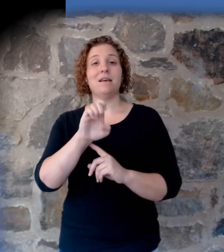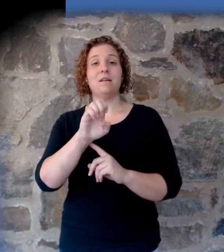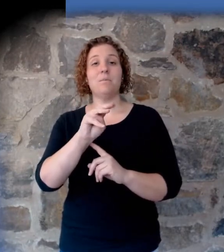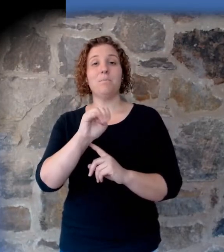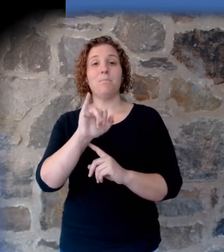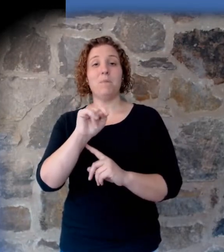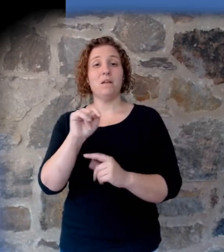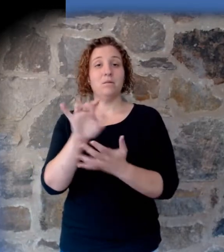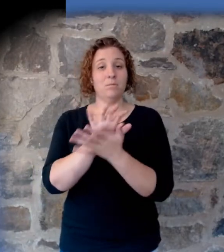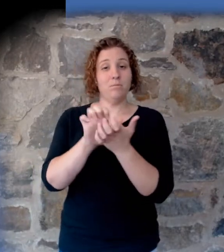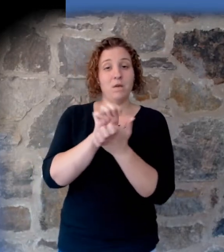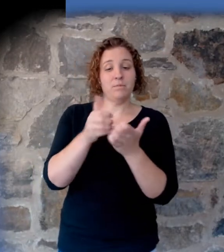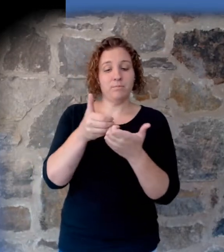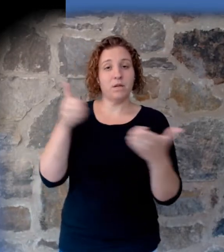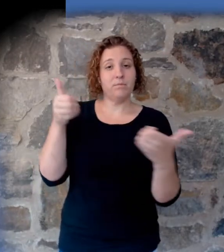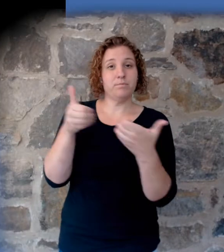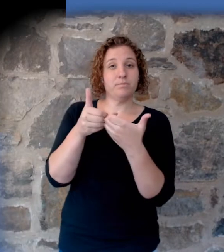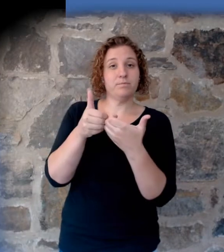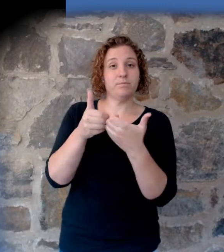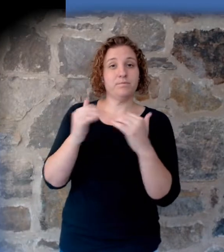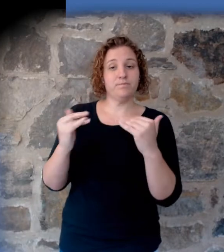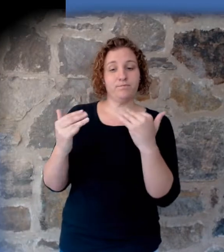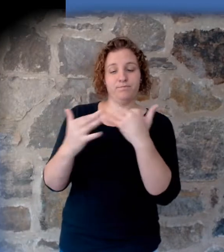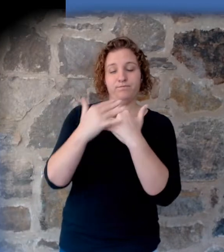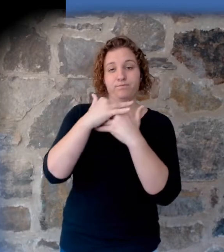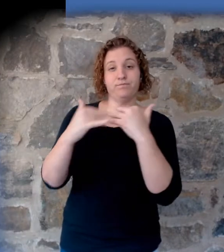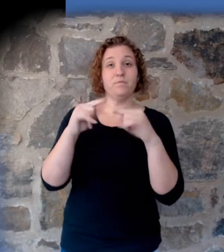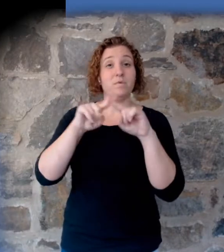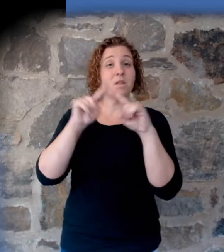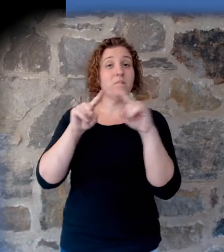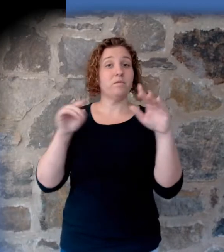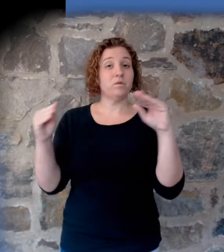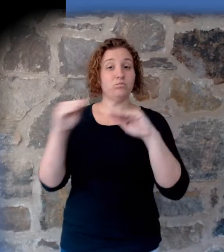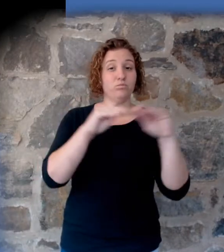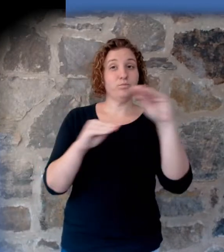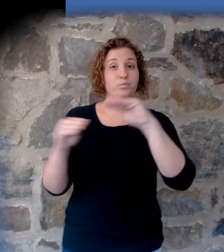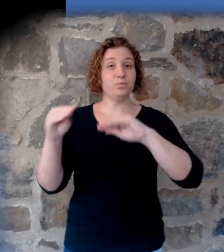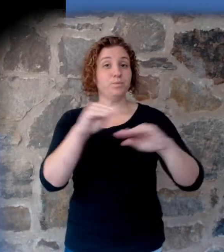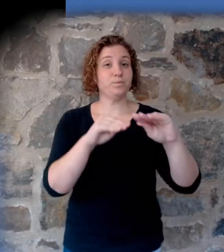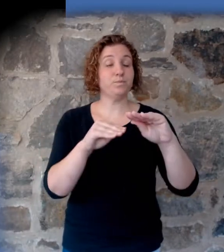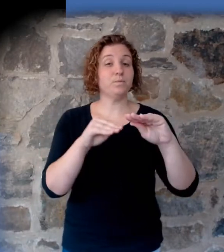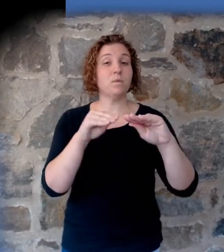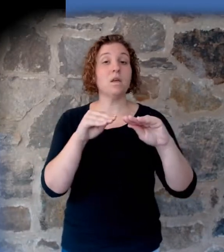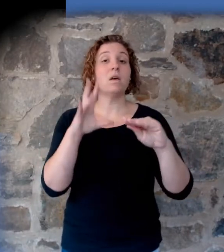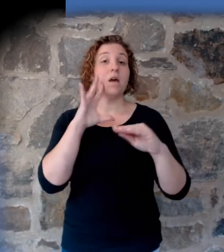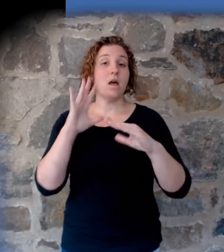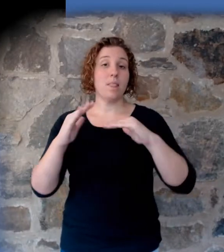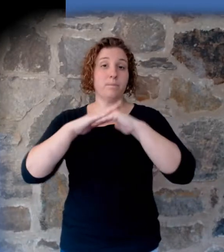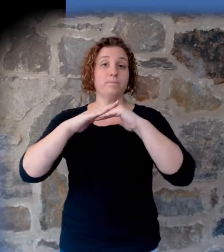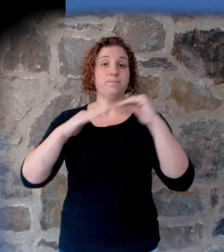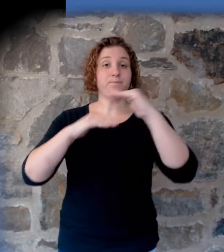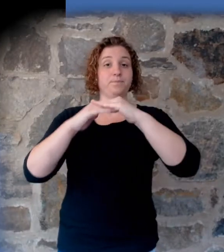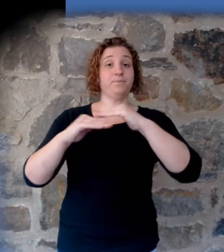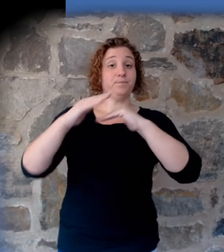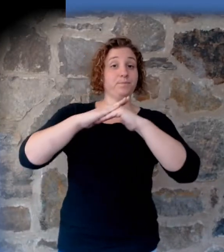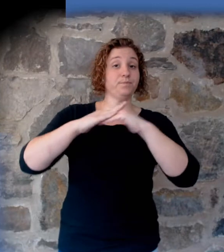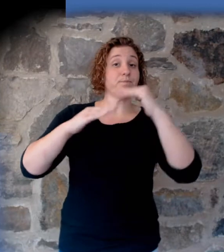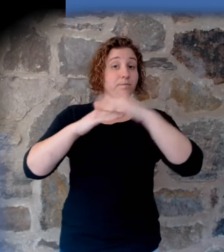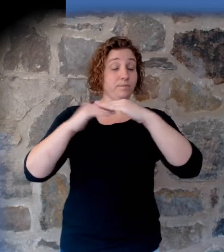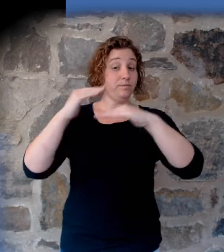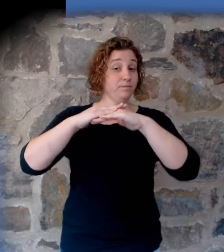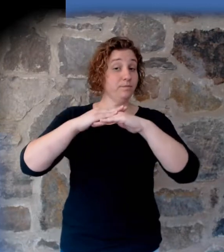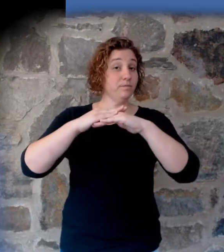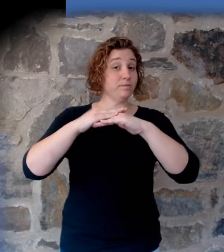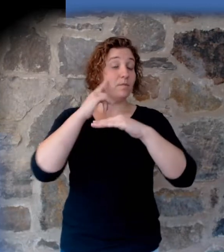separated, and flowed in here from different directions and accumulated one on top of another. And then, of course,